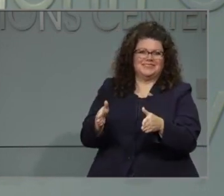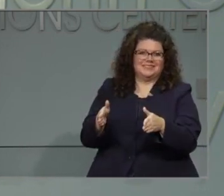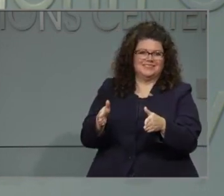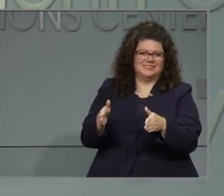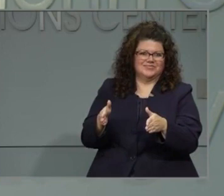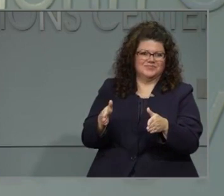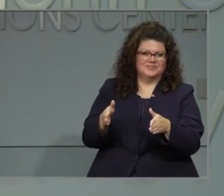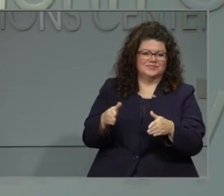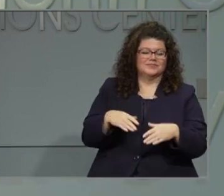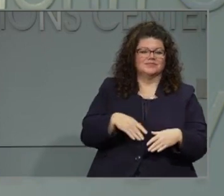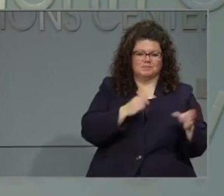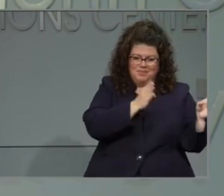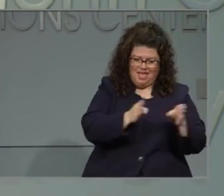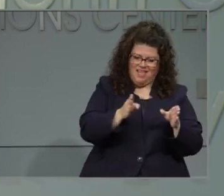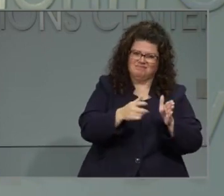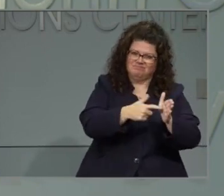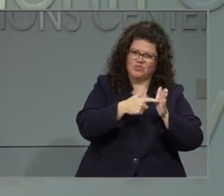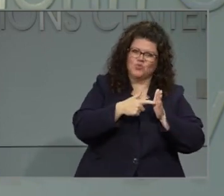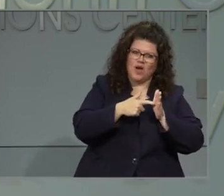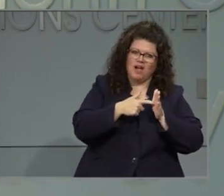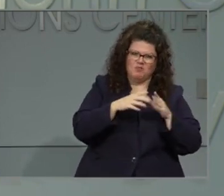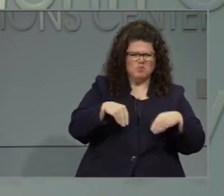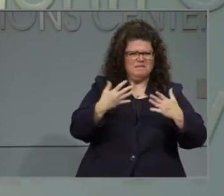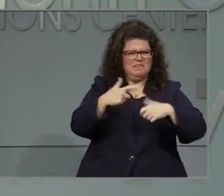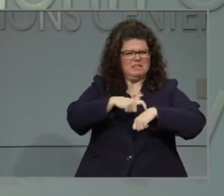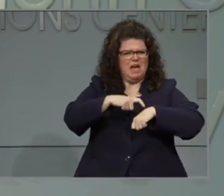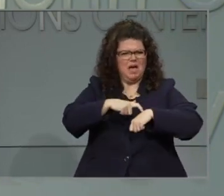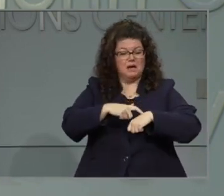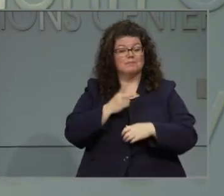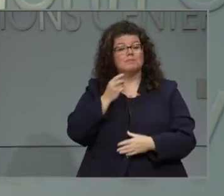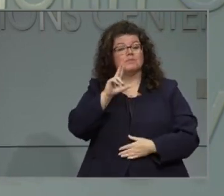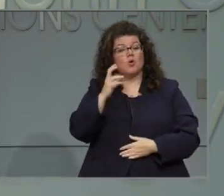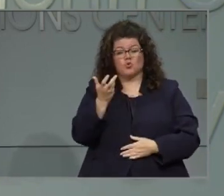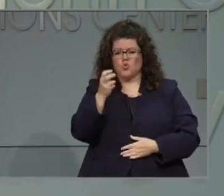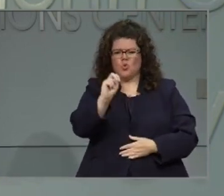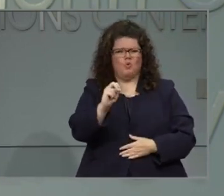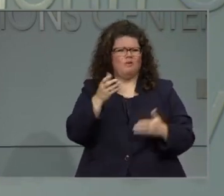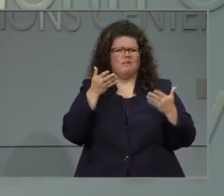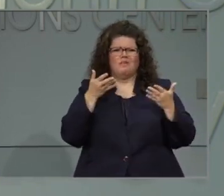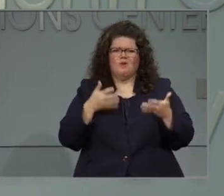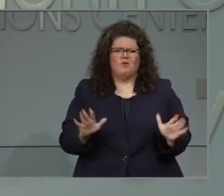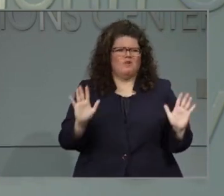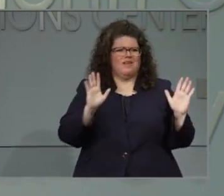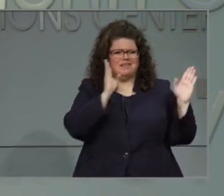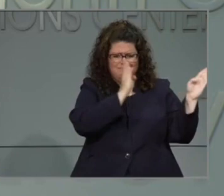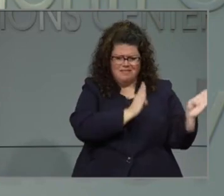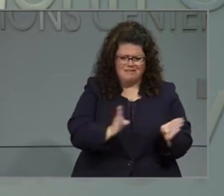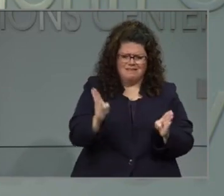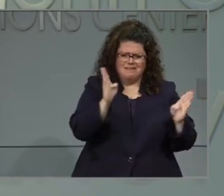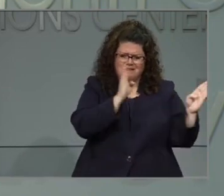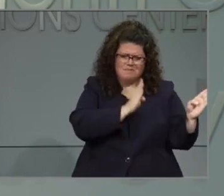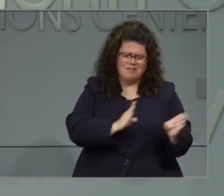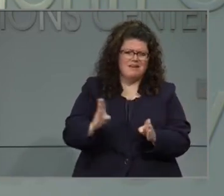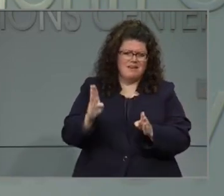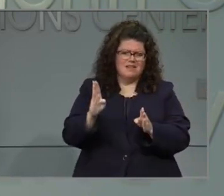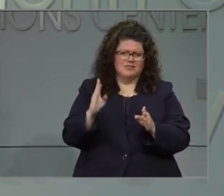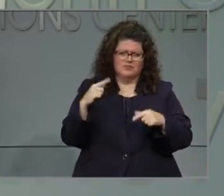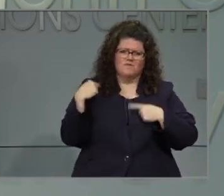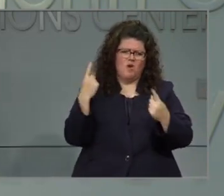And I know already that Dr. Cohen's team has been doing a significant amount of work on this, and I'll let her address it.